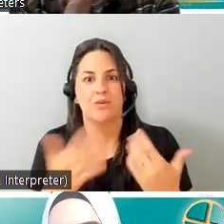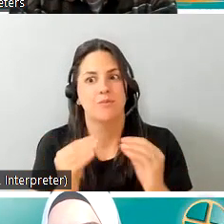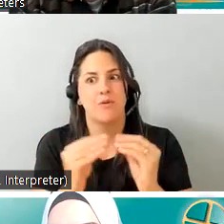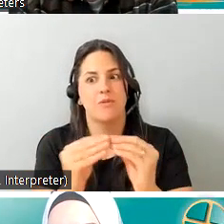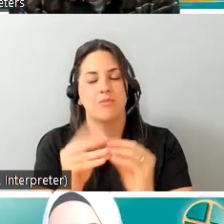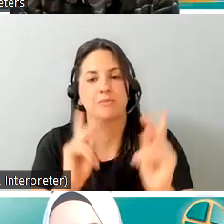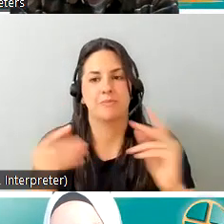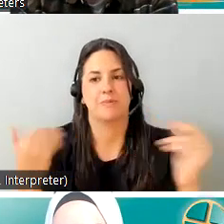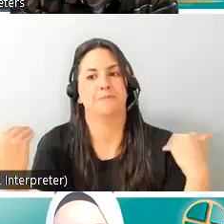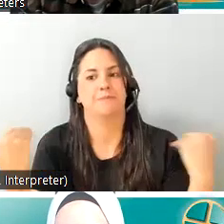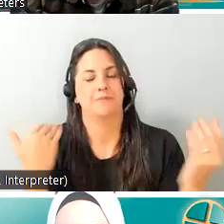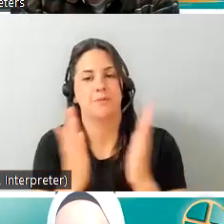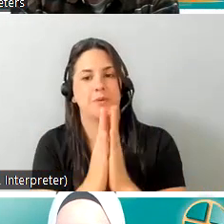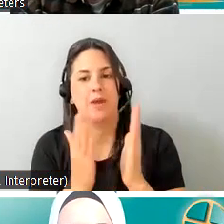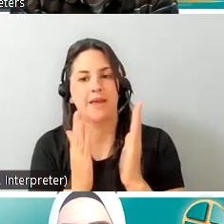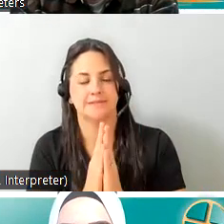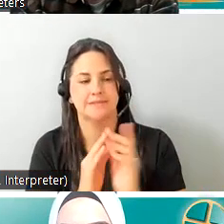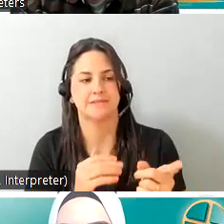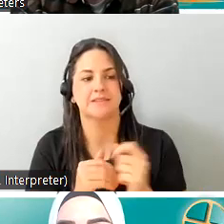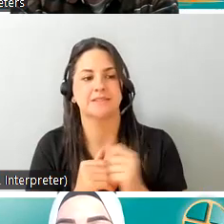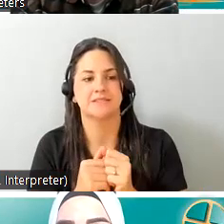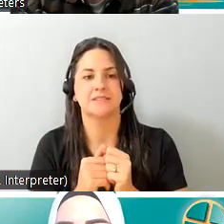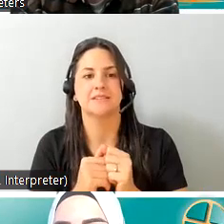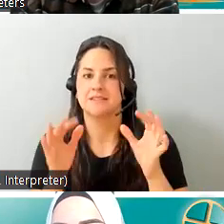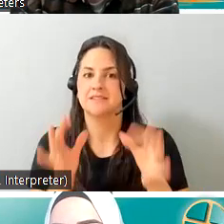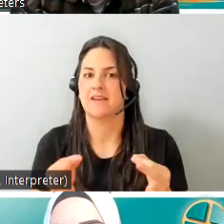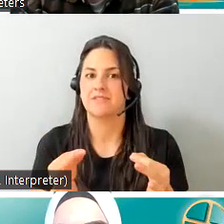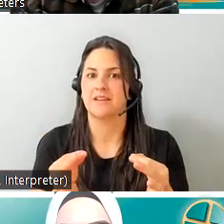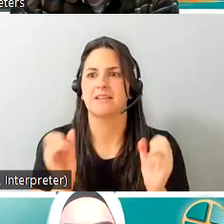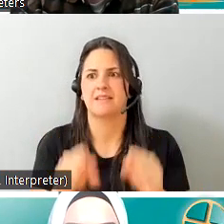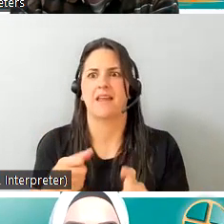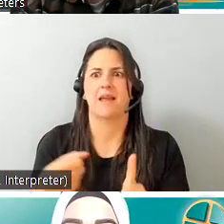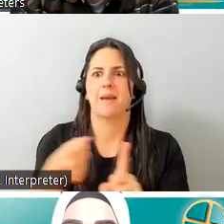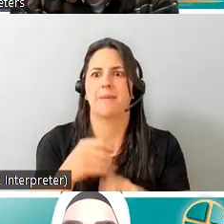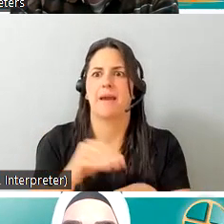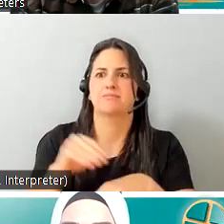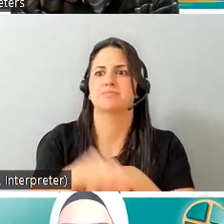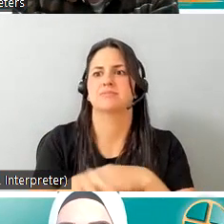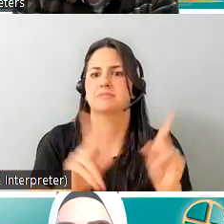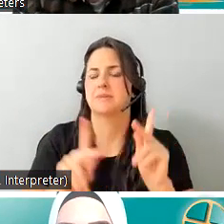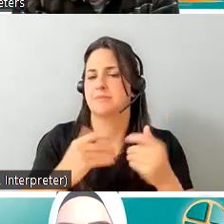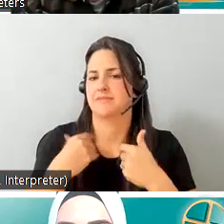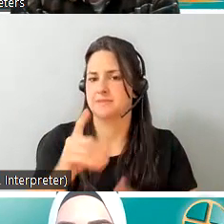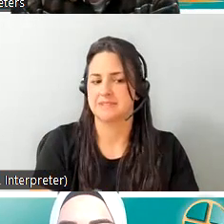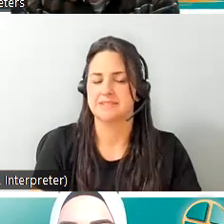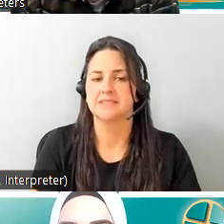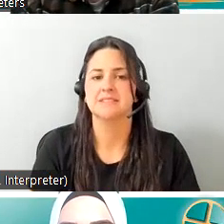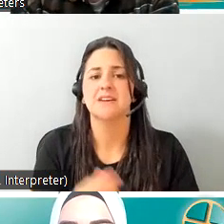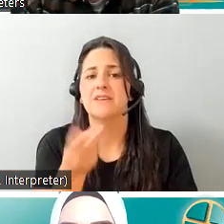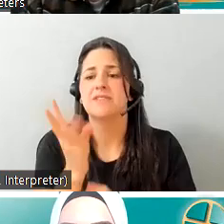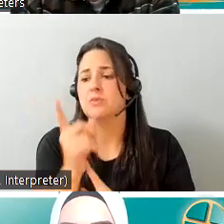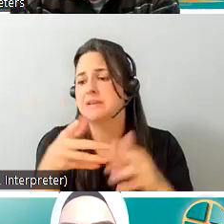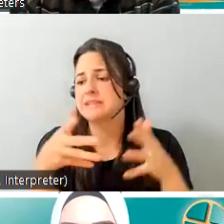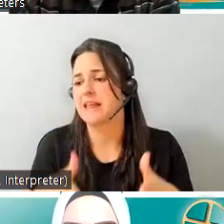uh regarding this and uh definitely could definitely make a big impact on people living with disabilities so we only have a few minutes